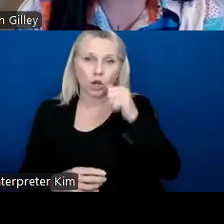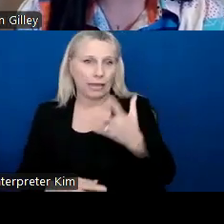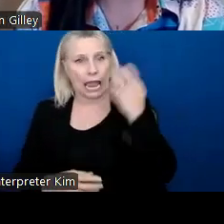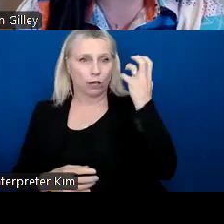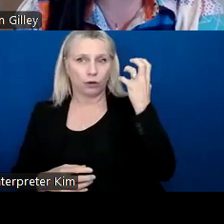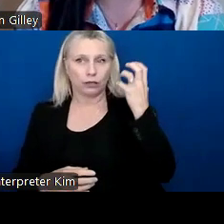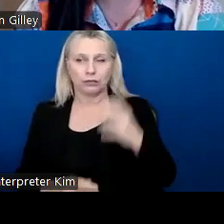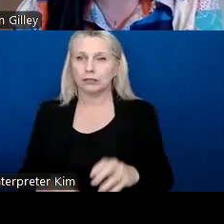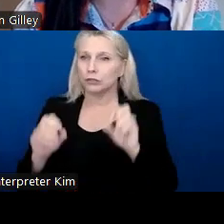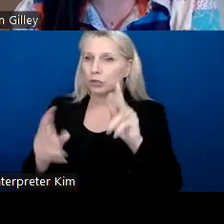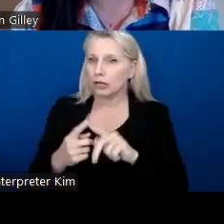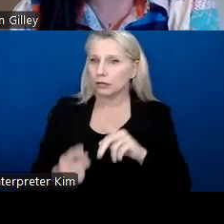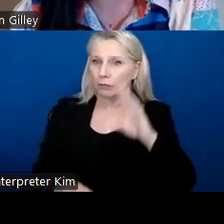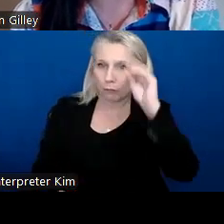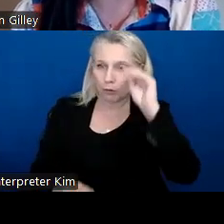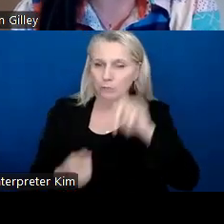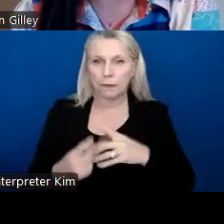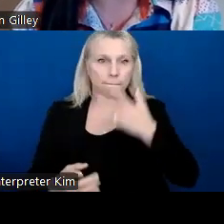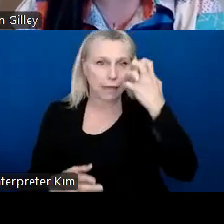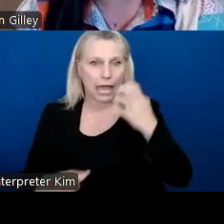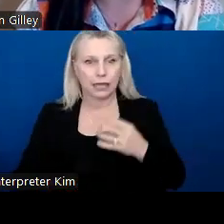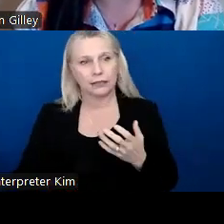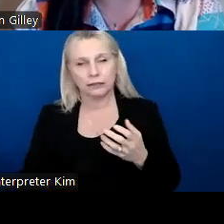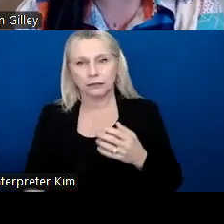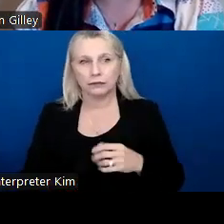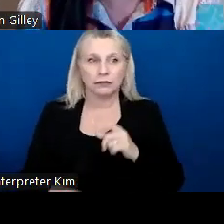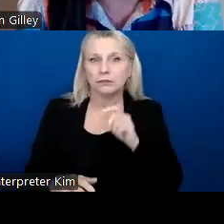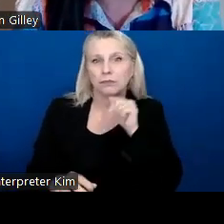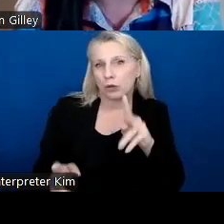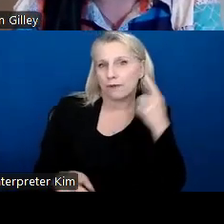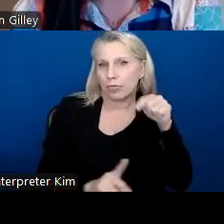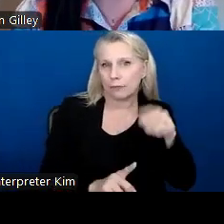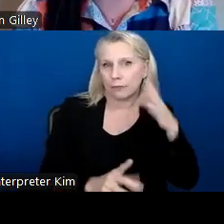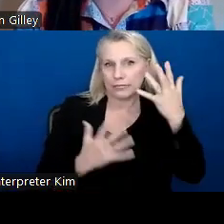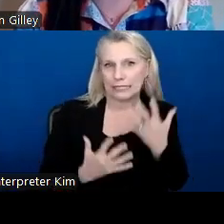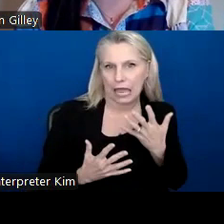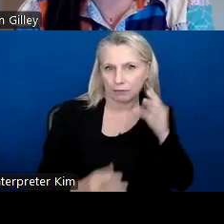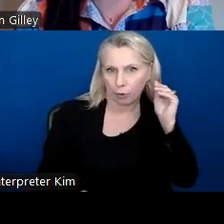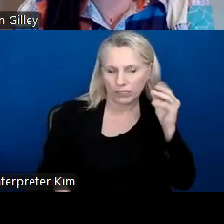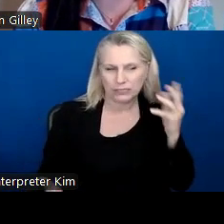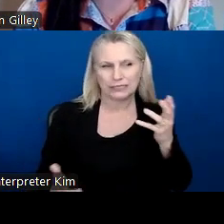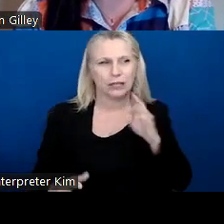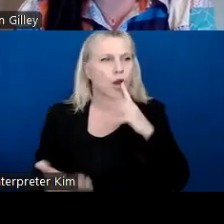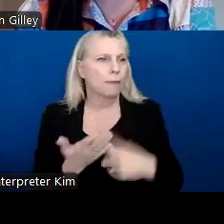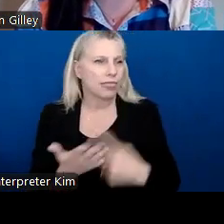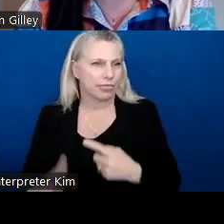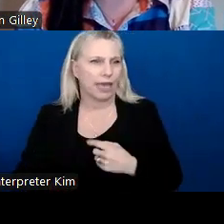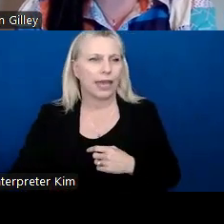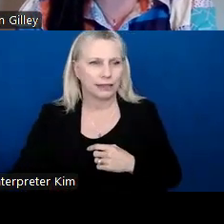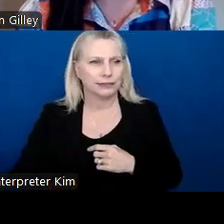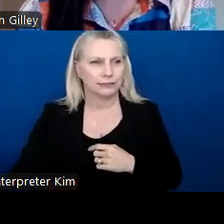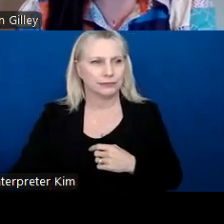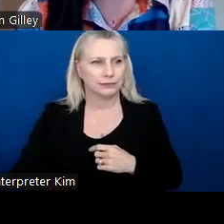okay for boys to be mad or angry, and it's not okay for them to be sad. So talking about that, and the kids